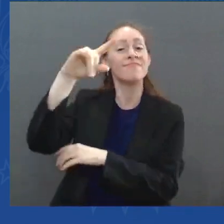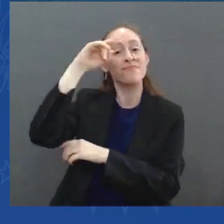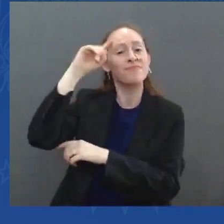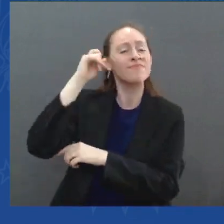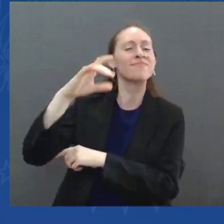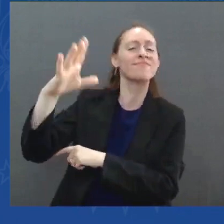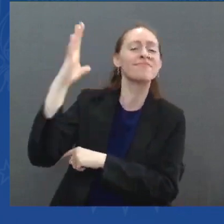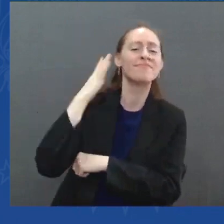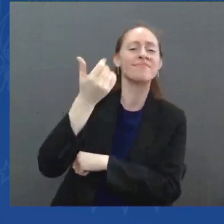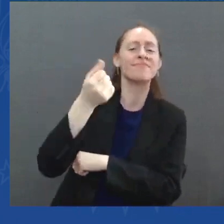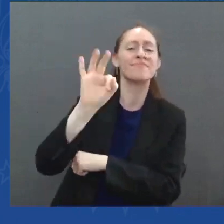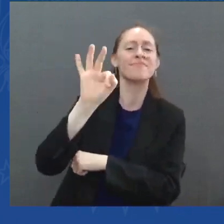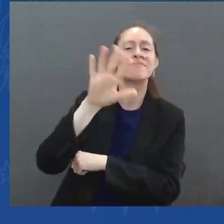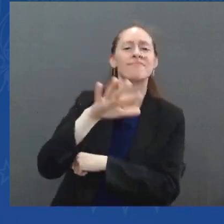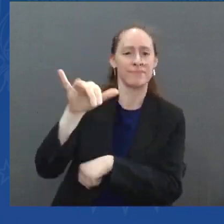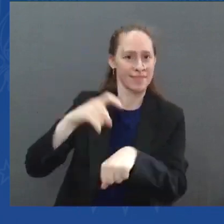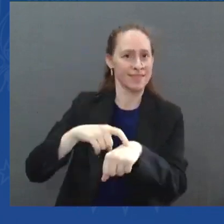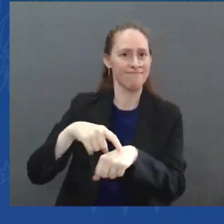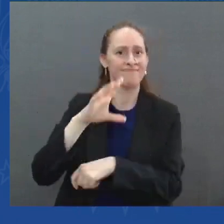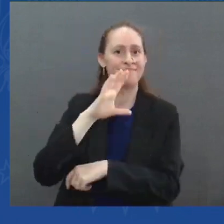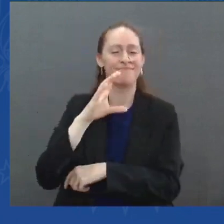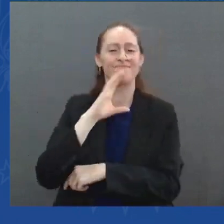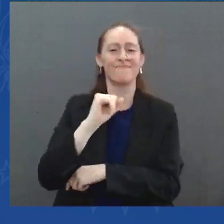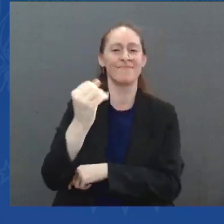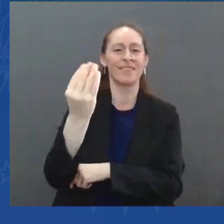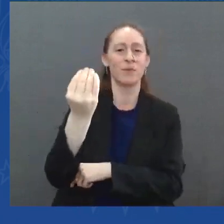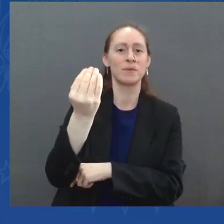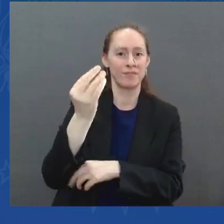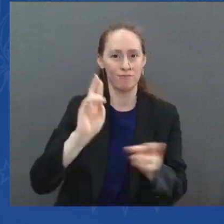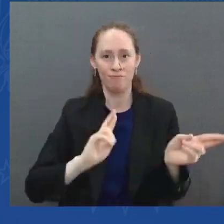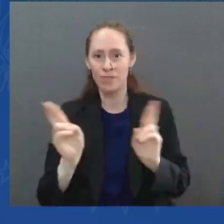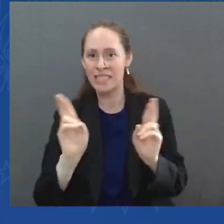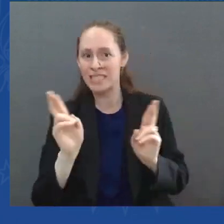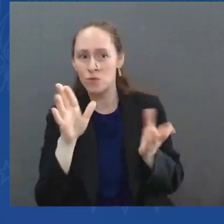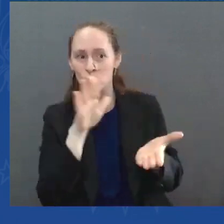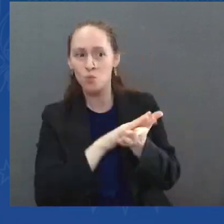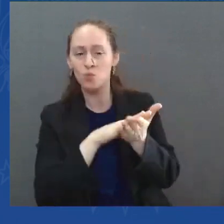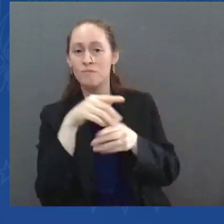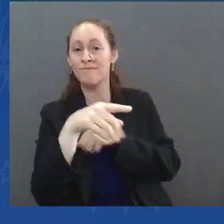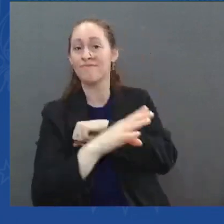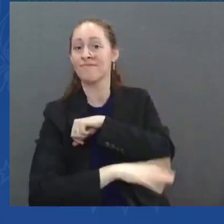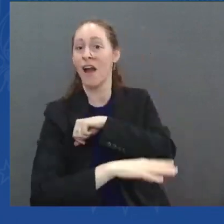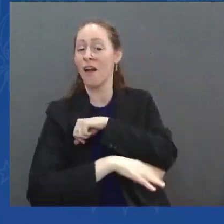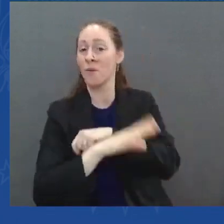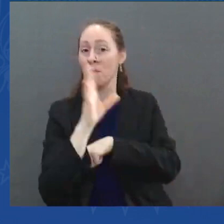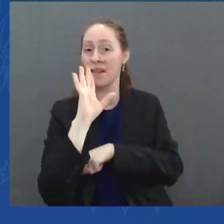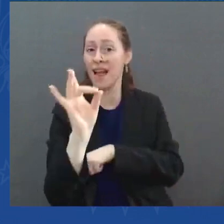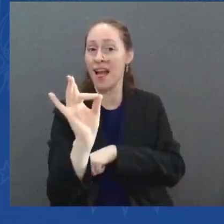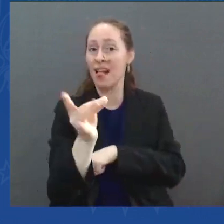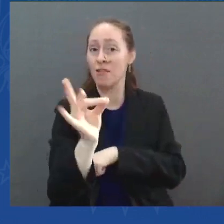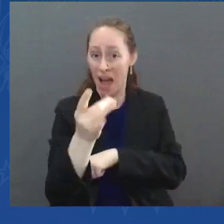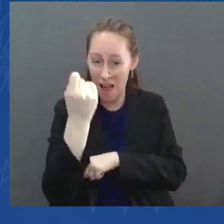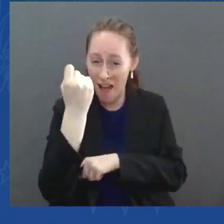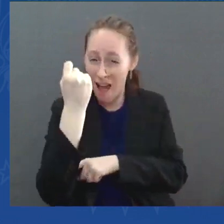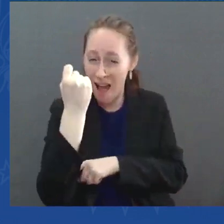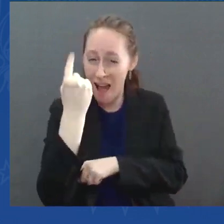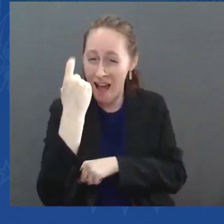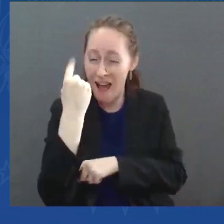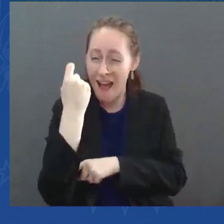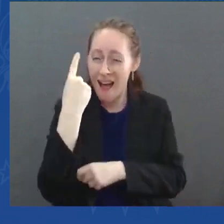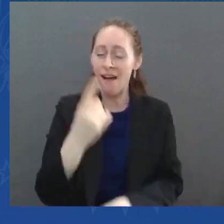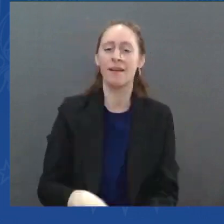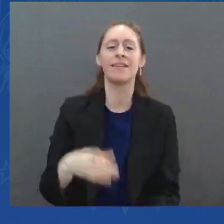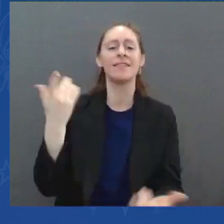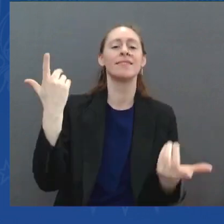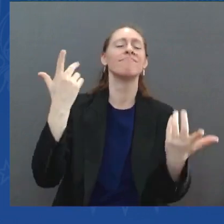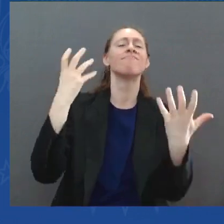grade in the fall. Before school started, he wanted to visit his cousins in Mississippi. So Emmett's mom dropped